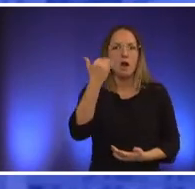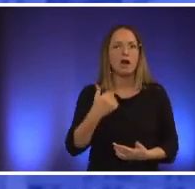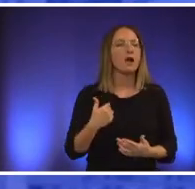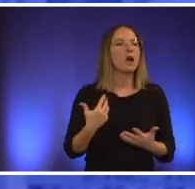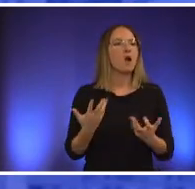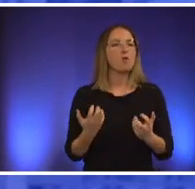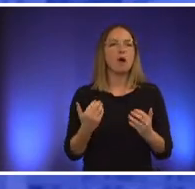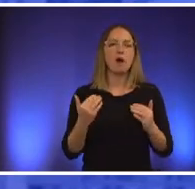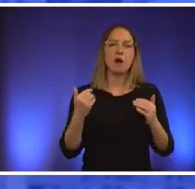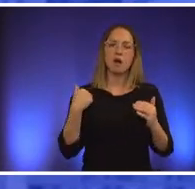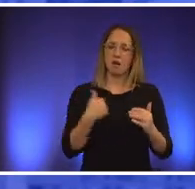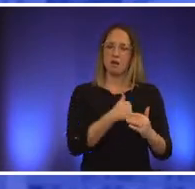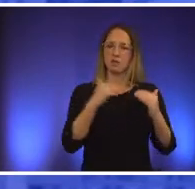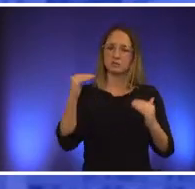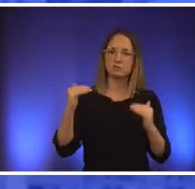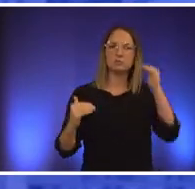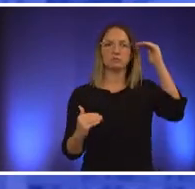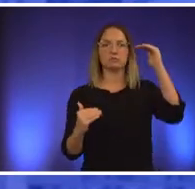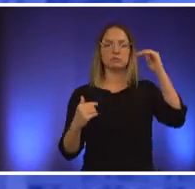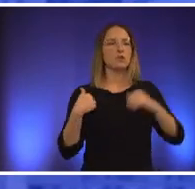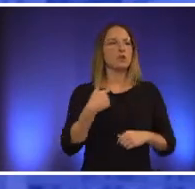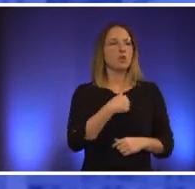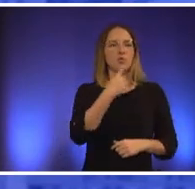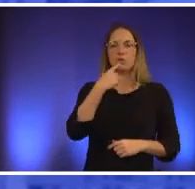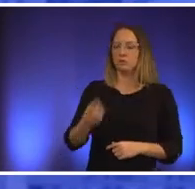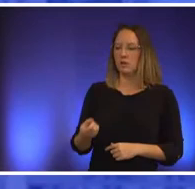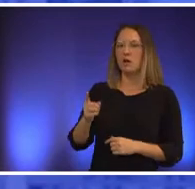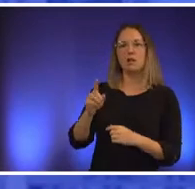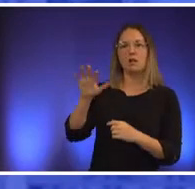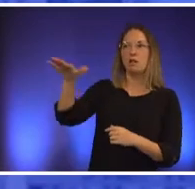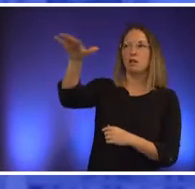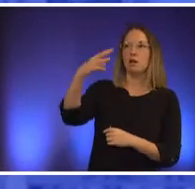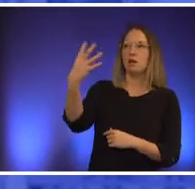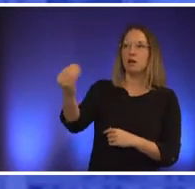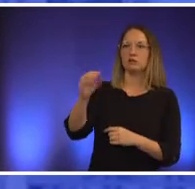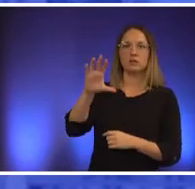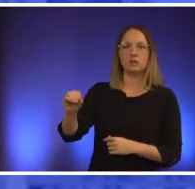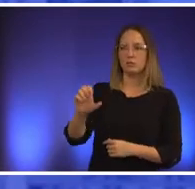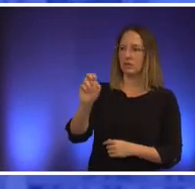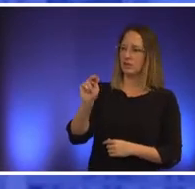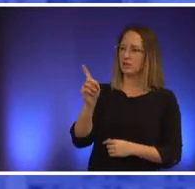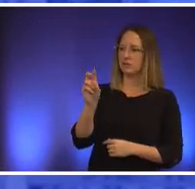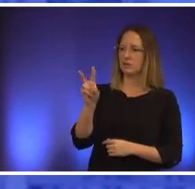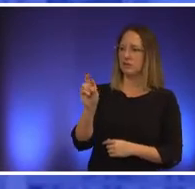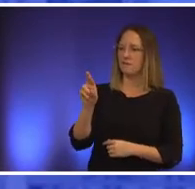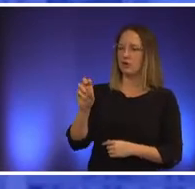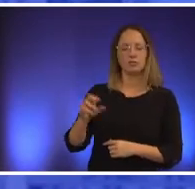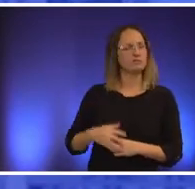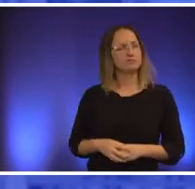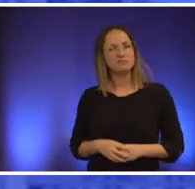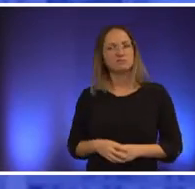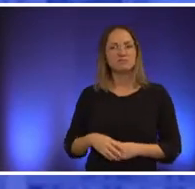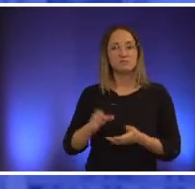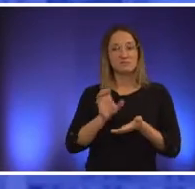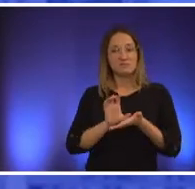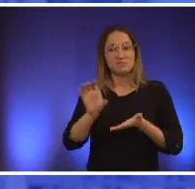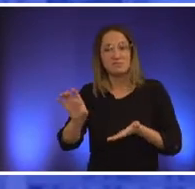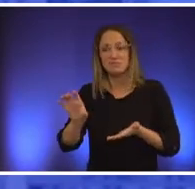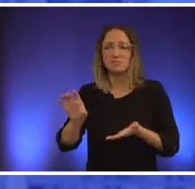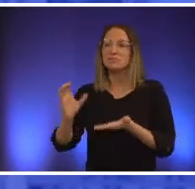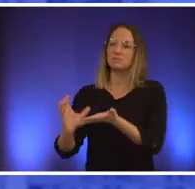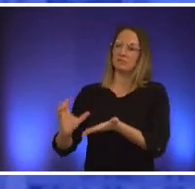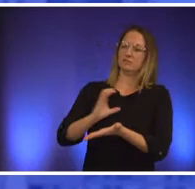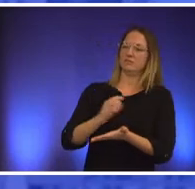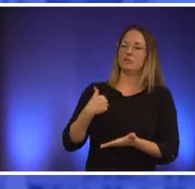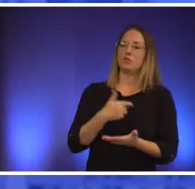us to say to endeavor we want we want more we want better um this is a once in a lifetime opportunity